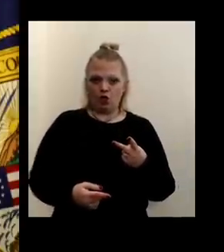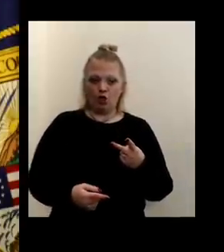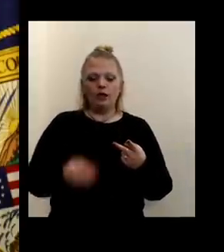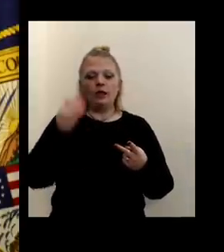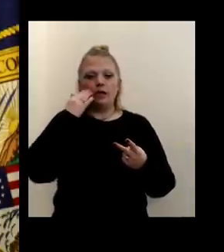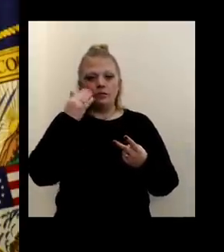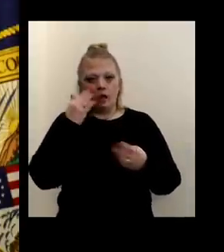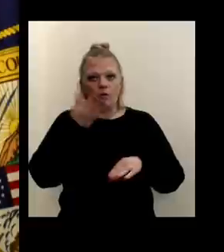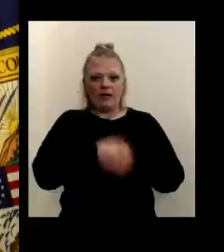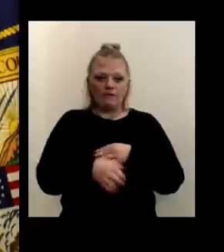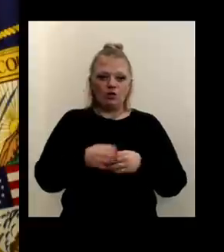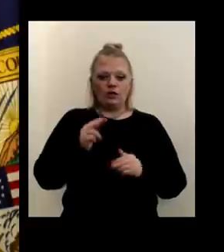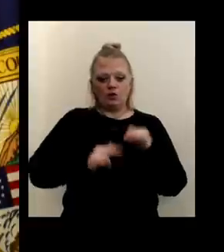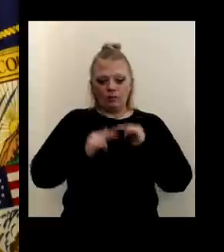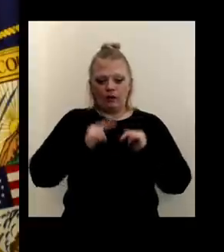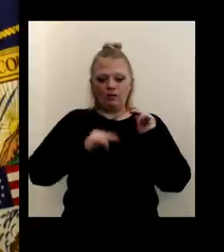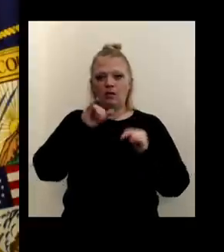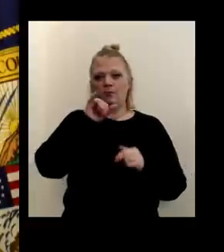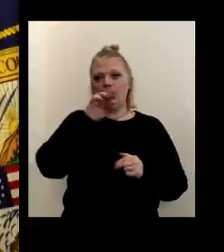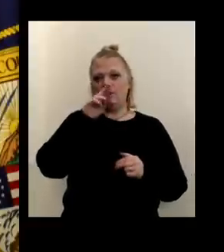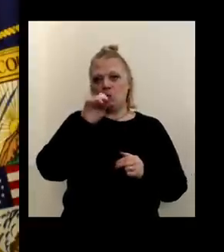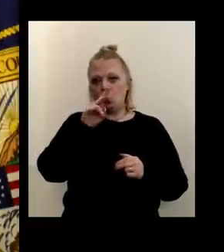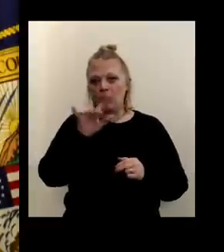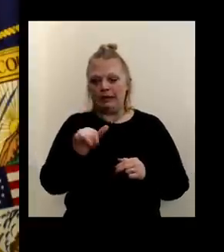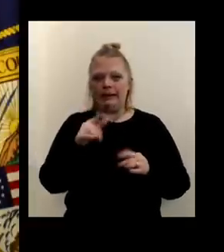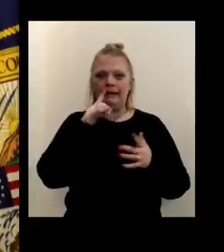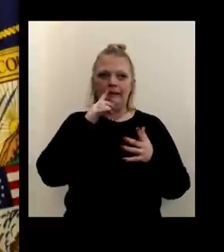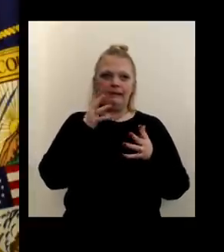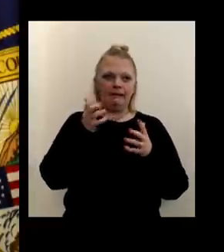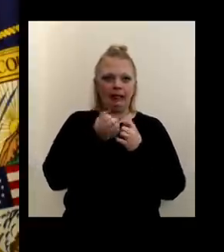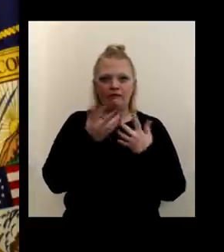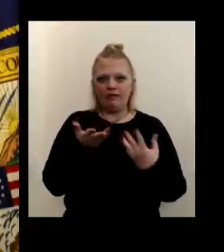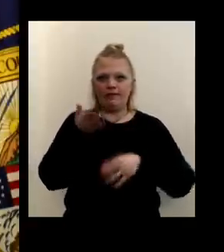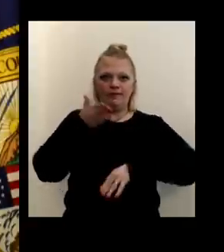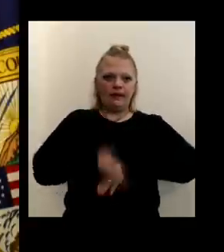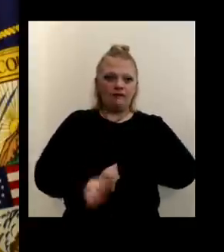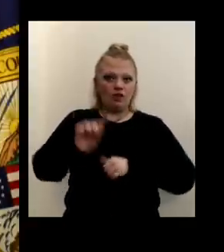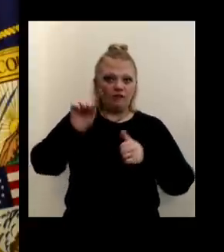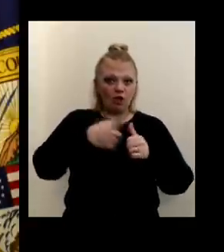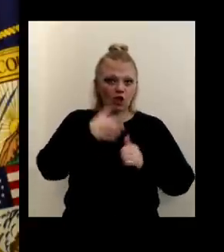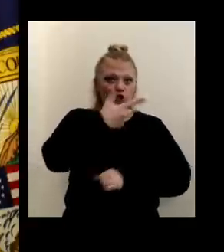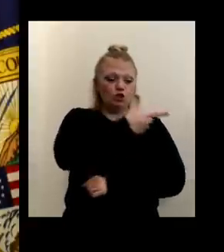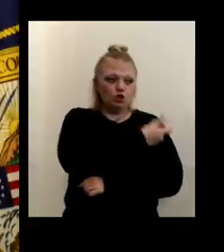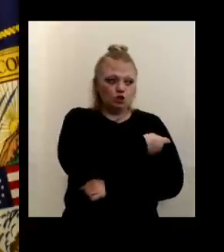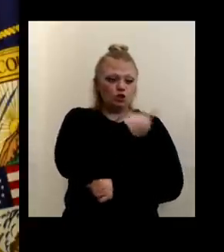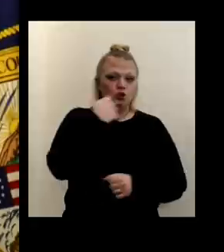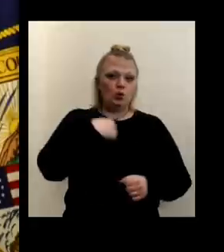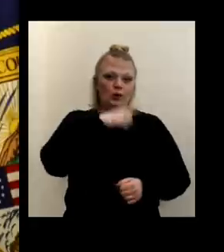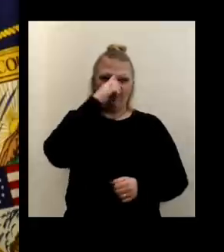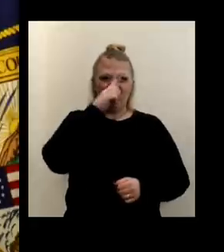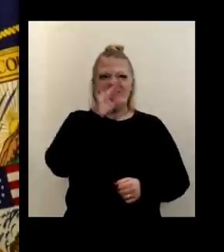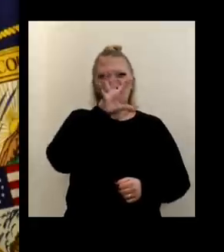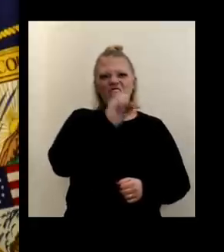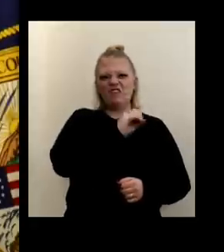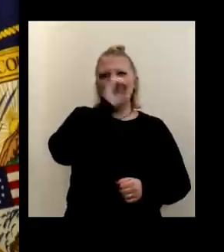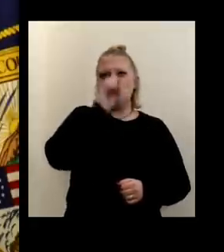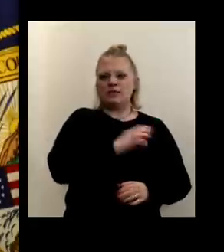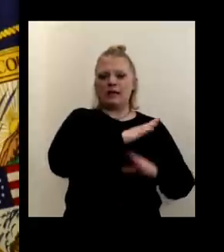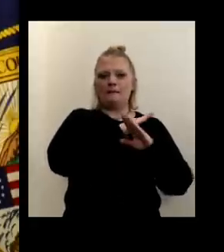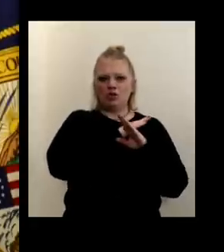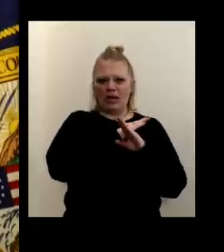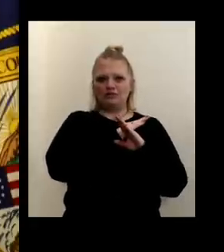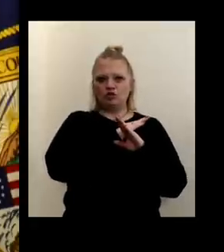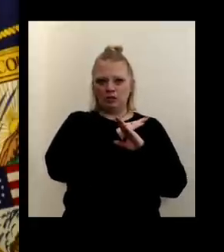um, after every dose. And we know that after the first dose, um, you know, there's, we think there's about a 50% protection.